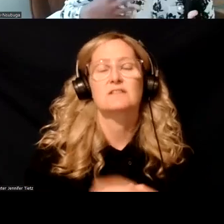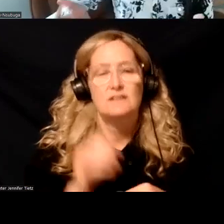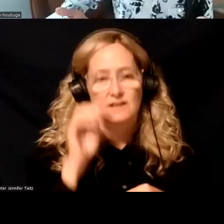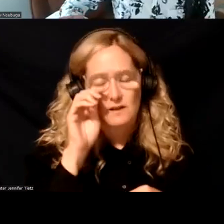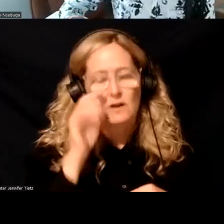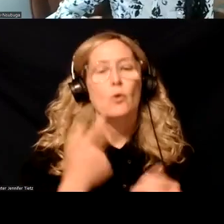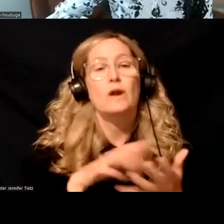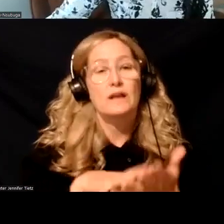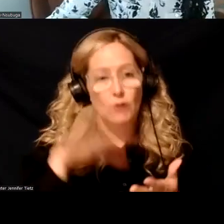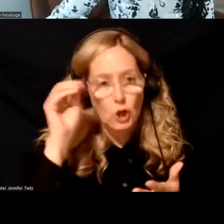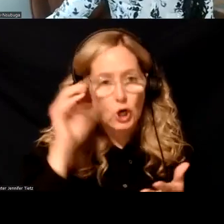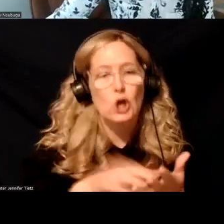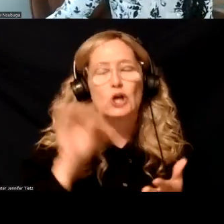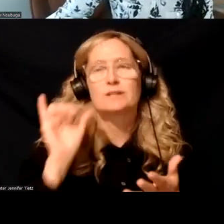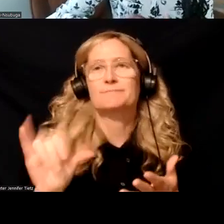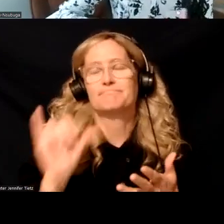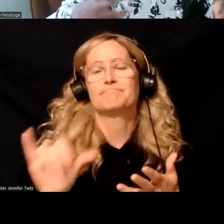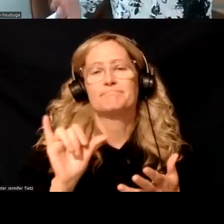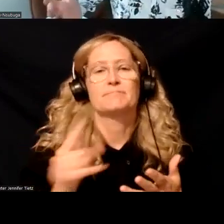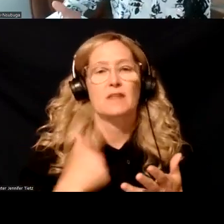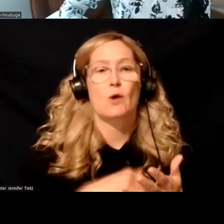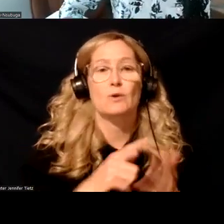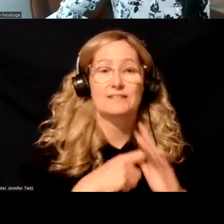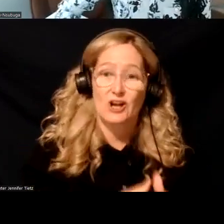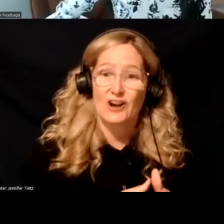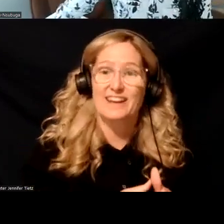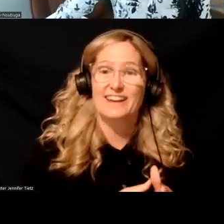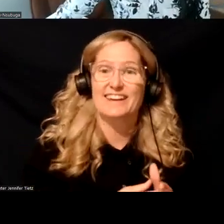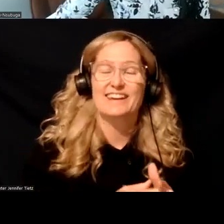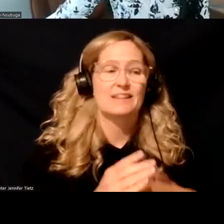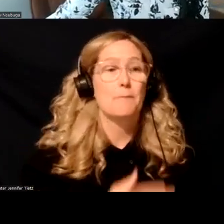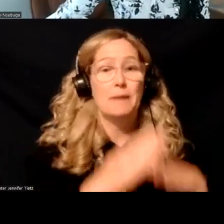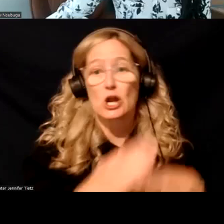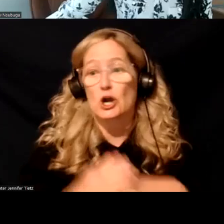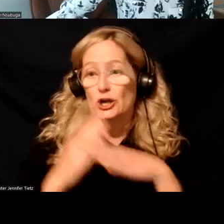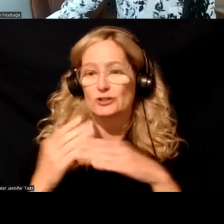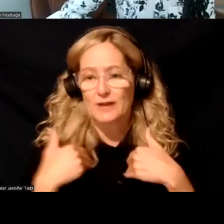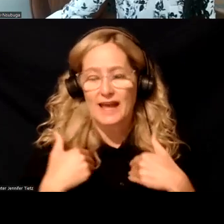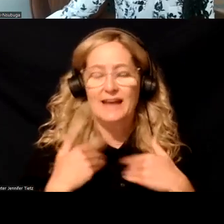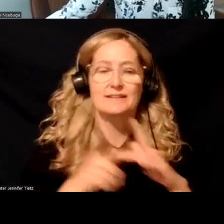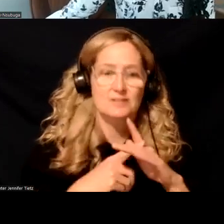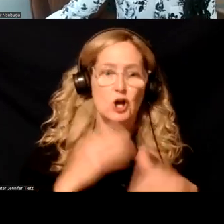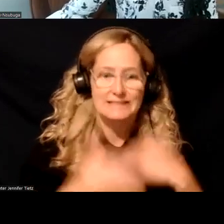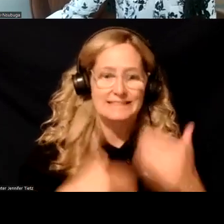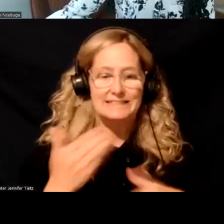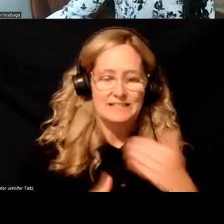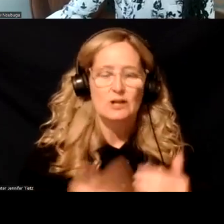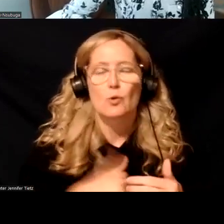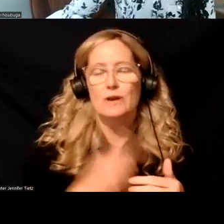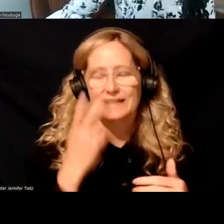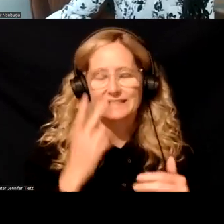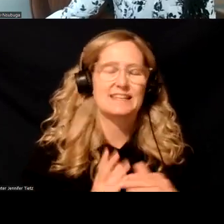learned all the things that, that we started, all, all the barriers that, that we had to get started, we've seen over,